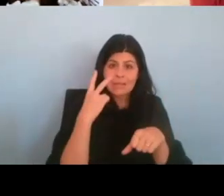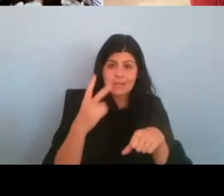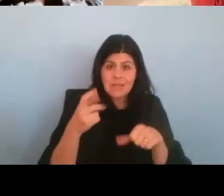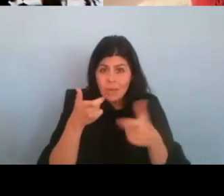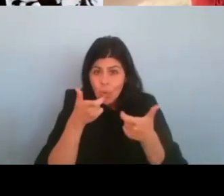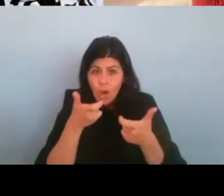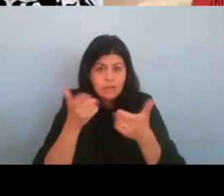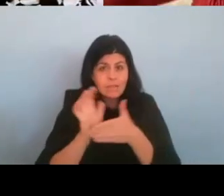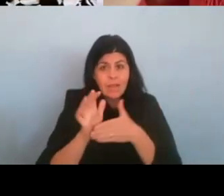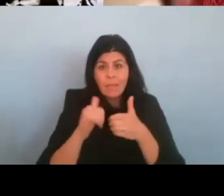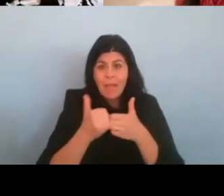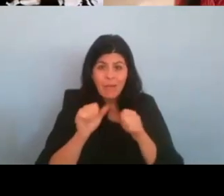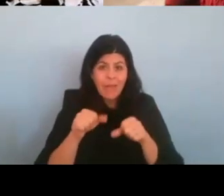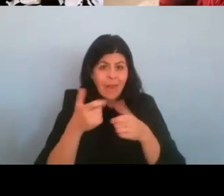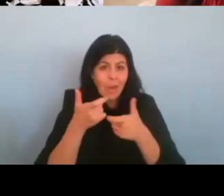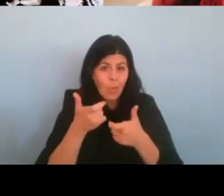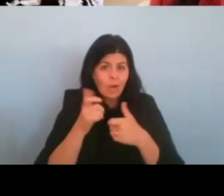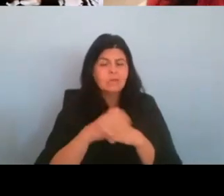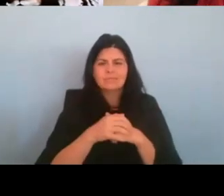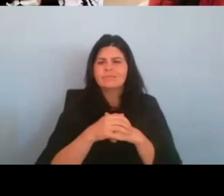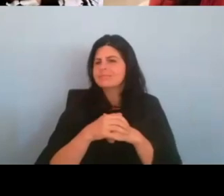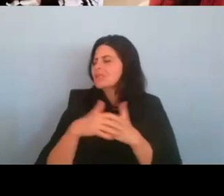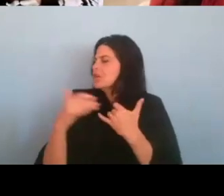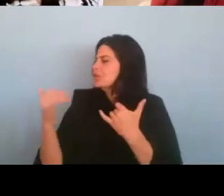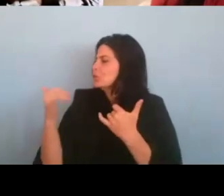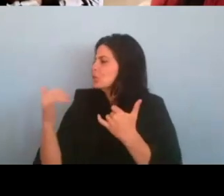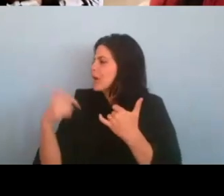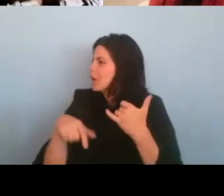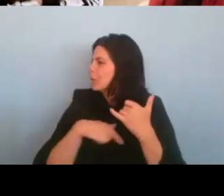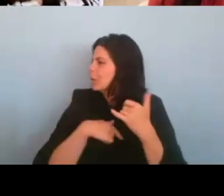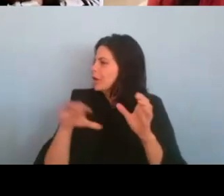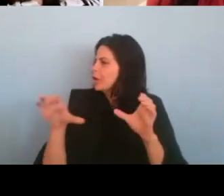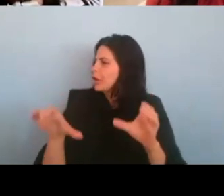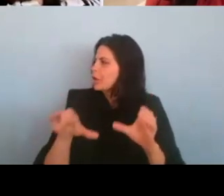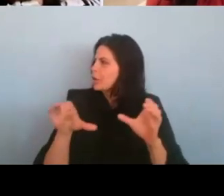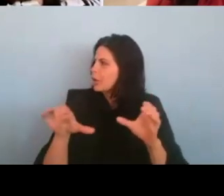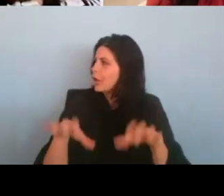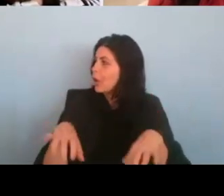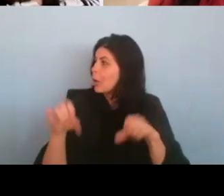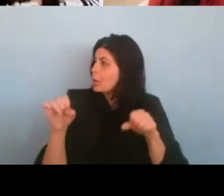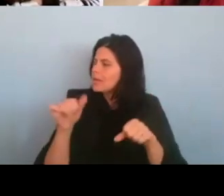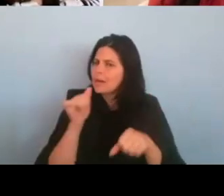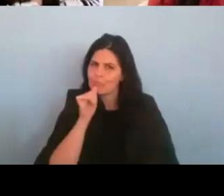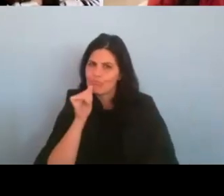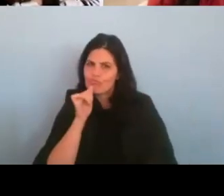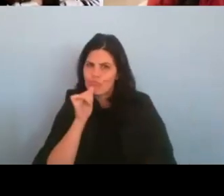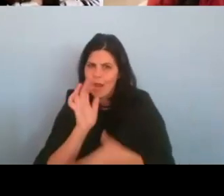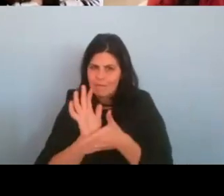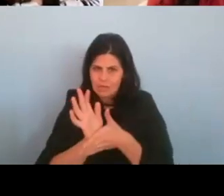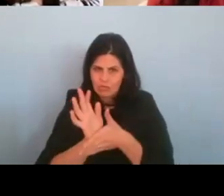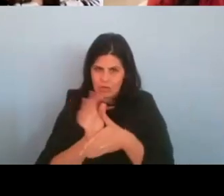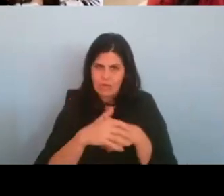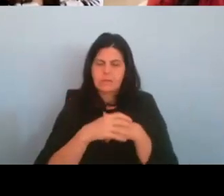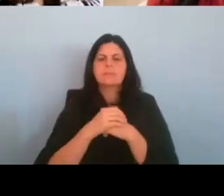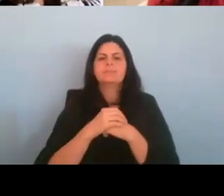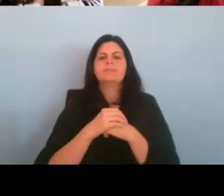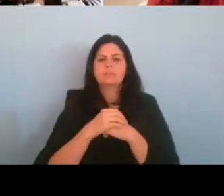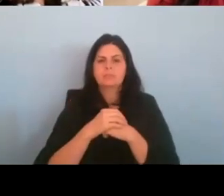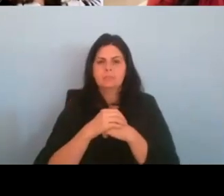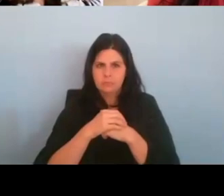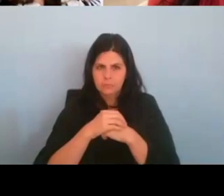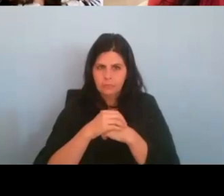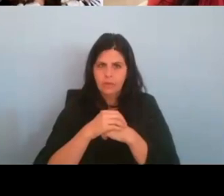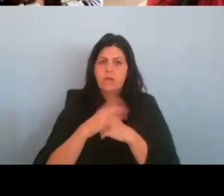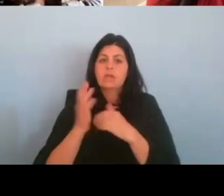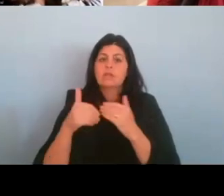Yeah. So right now we're doing, um, we're hosting private screenings. Uh, so actually the